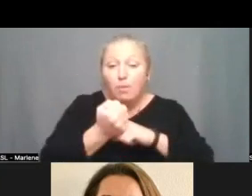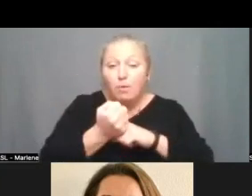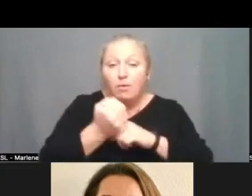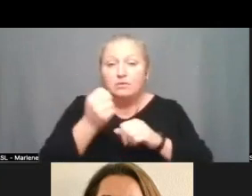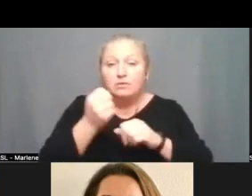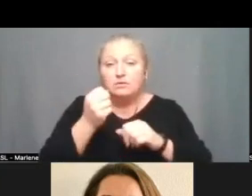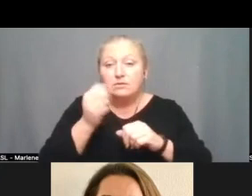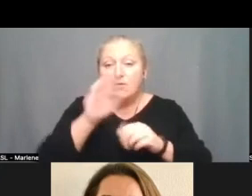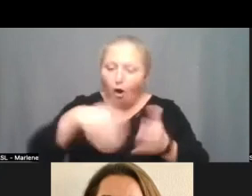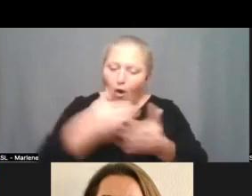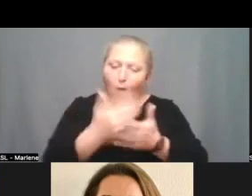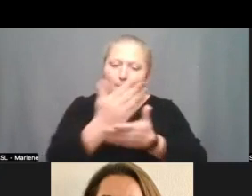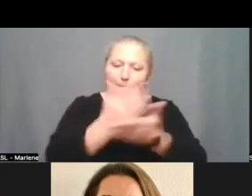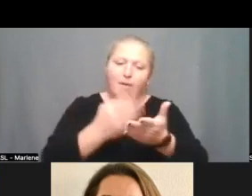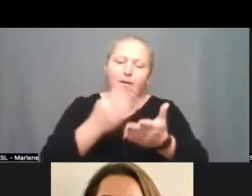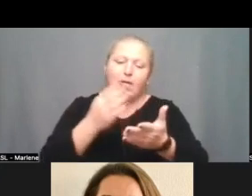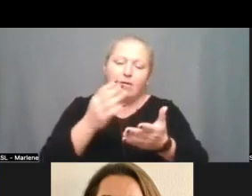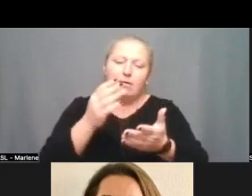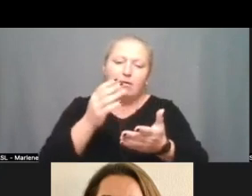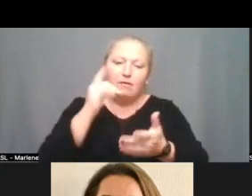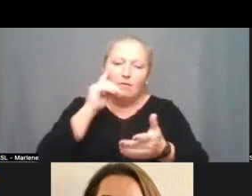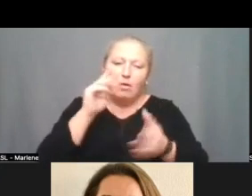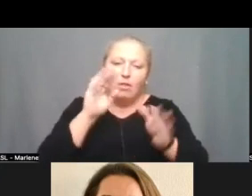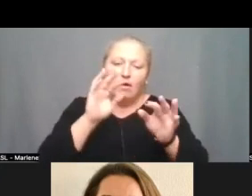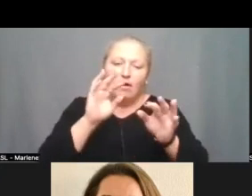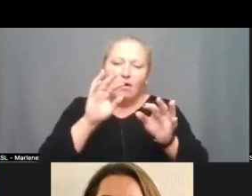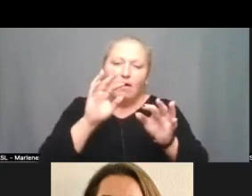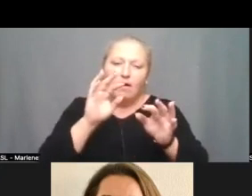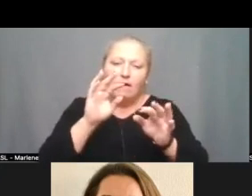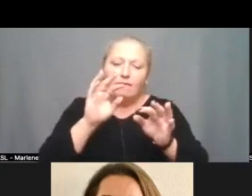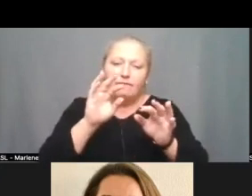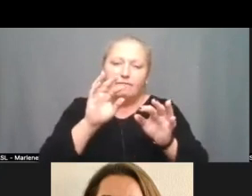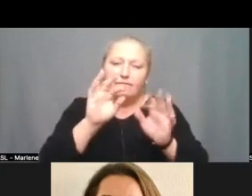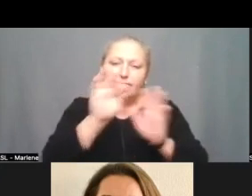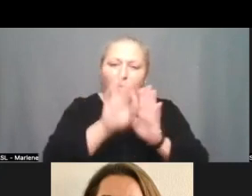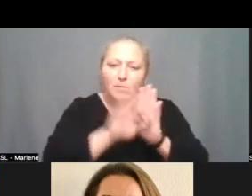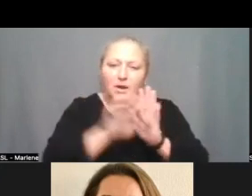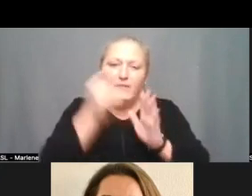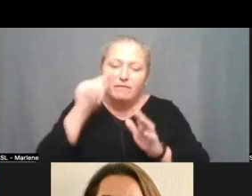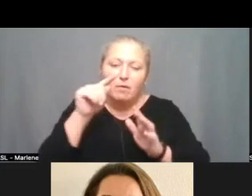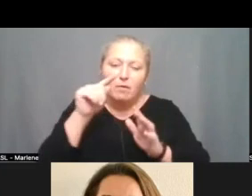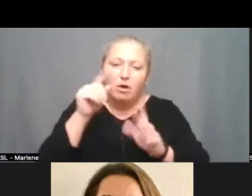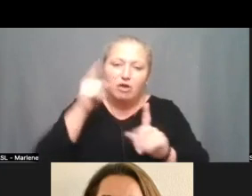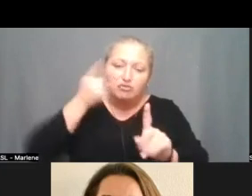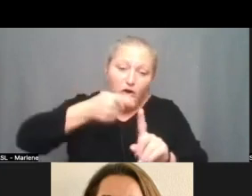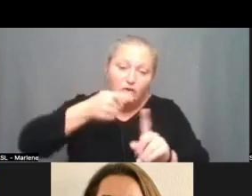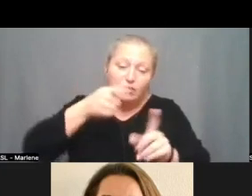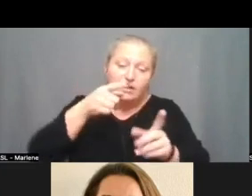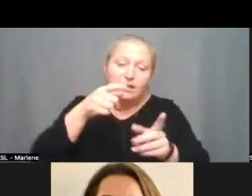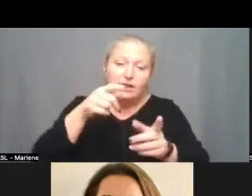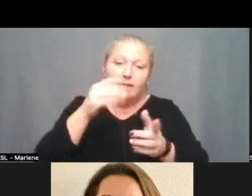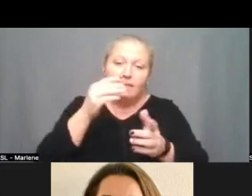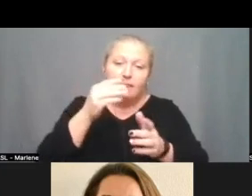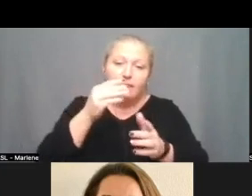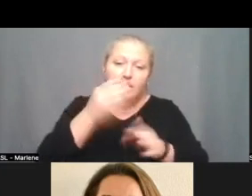part of that the um formula for um targeting the the improvement of